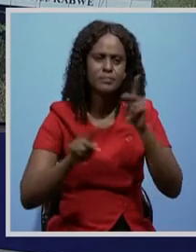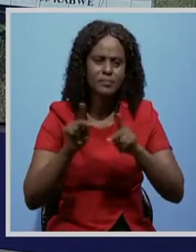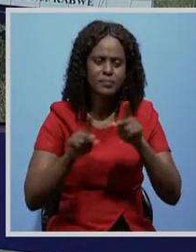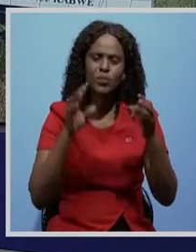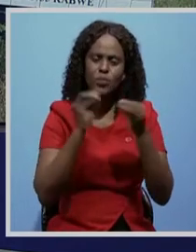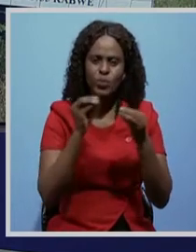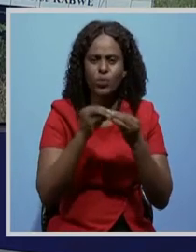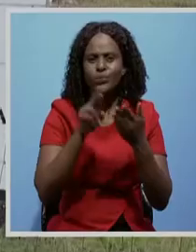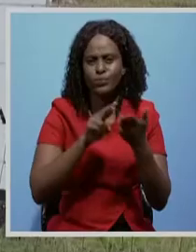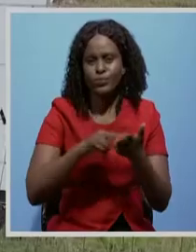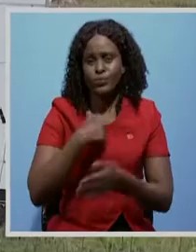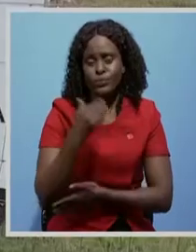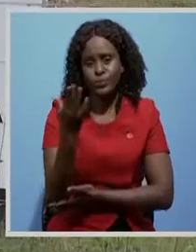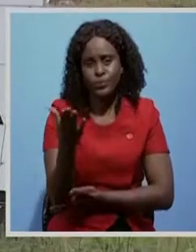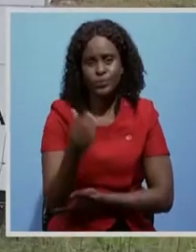More in this report.